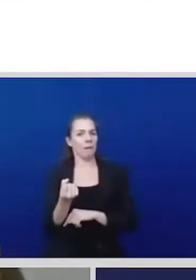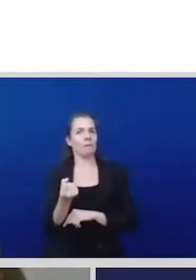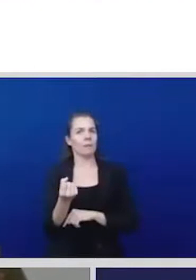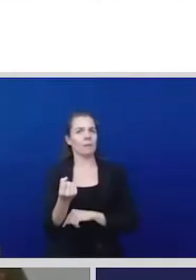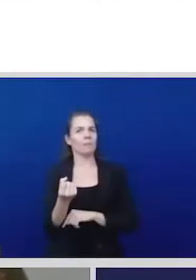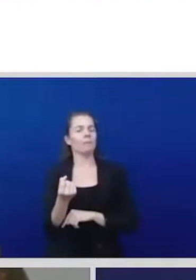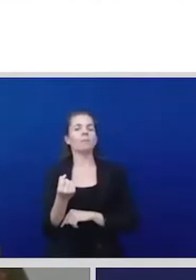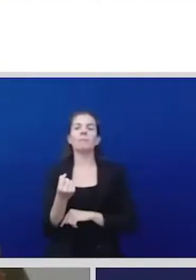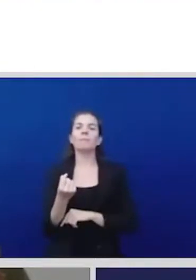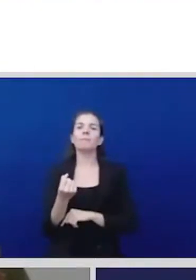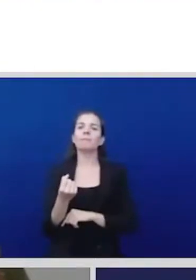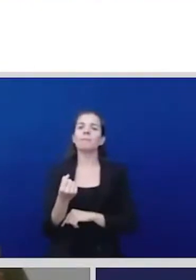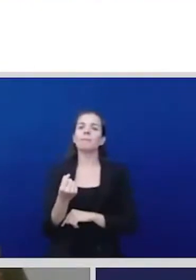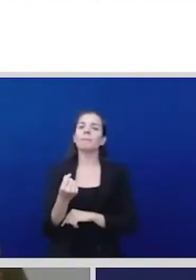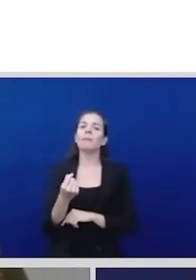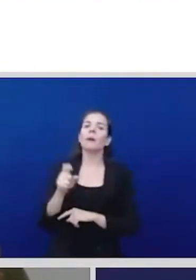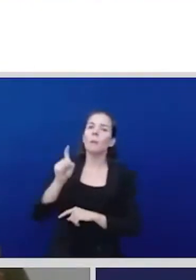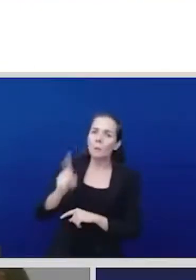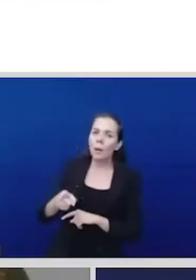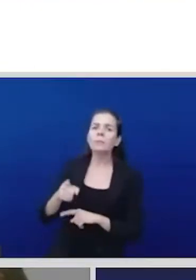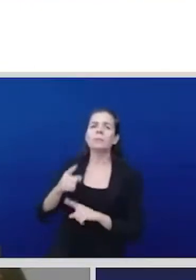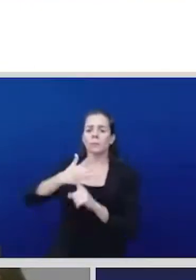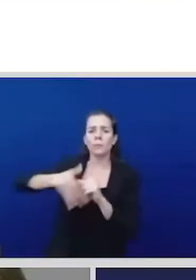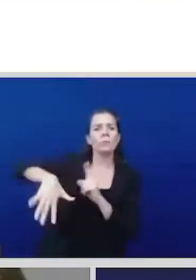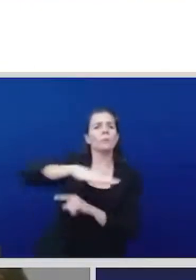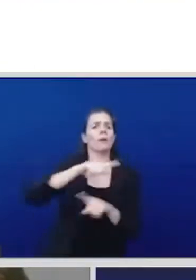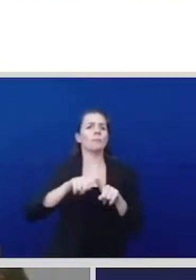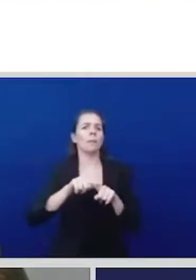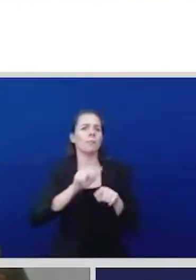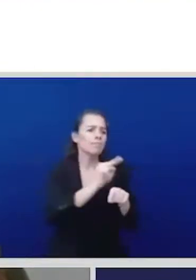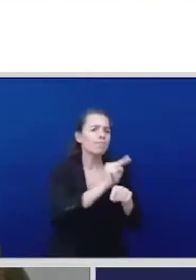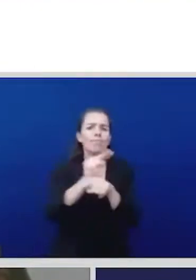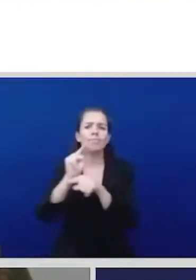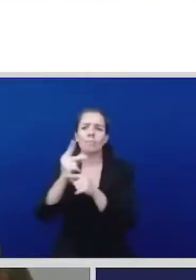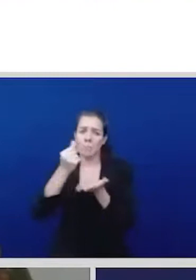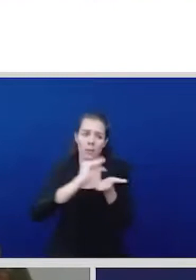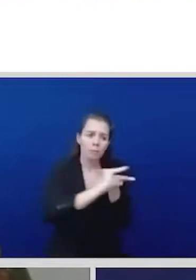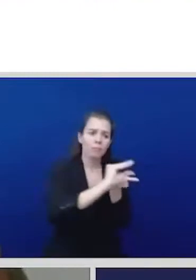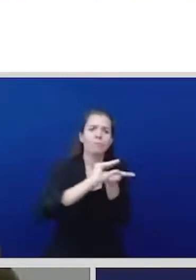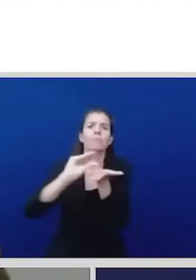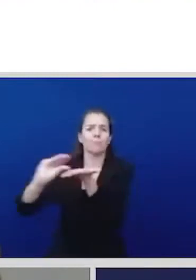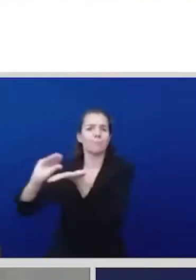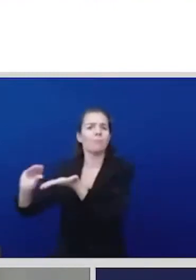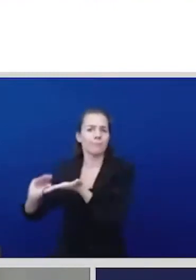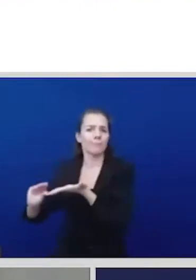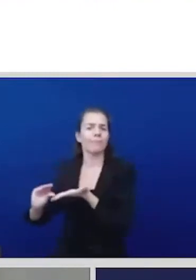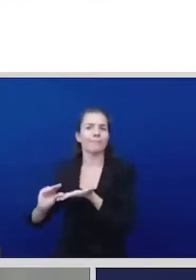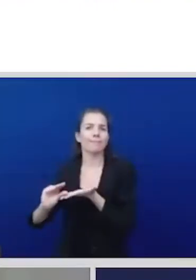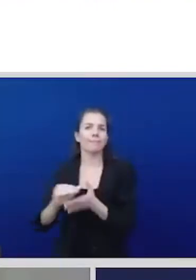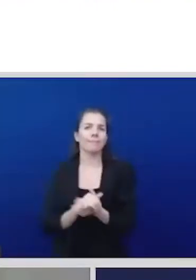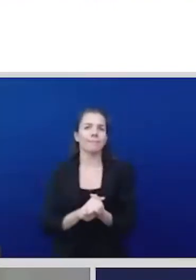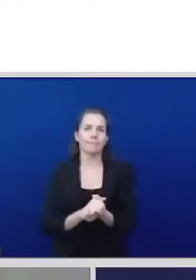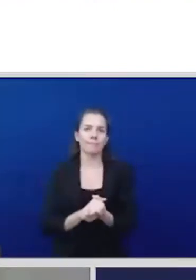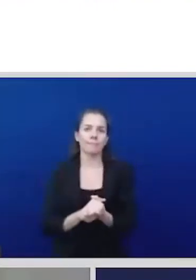of the care in the conference regional on women Latin and the Caribbean the government approved a